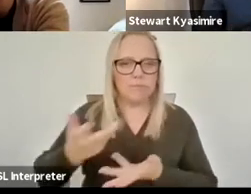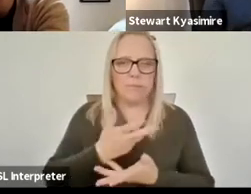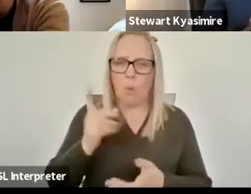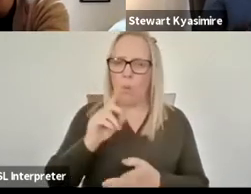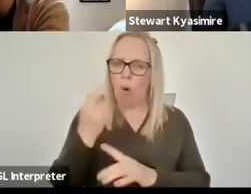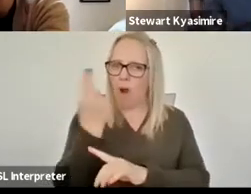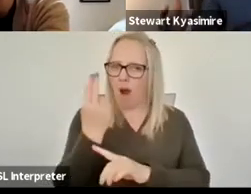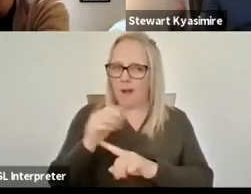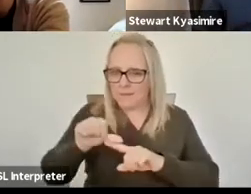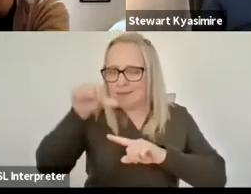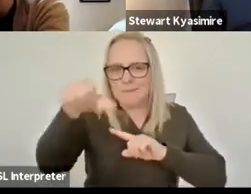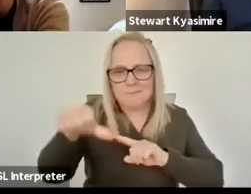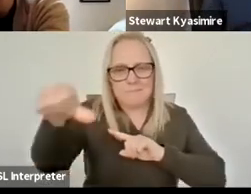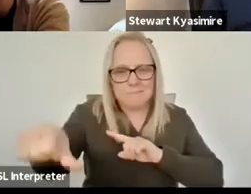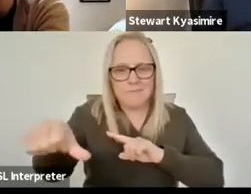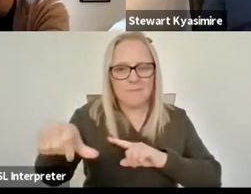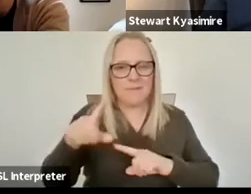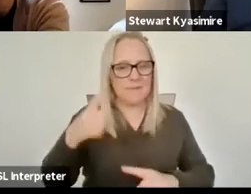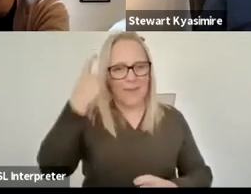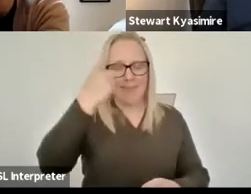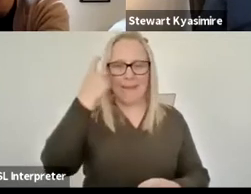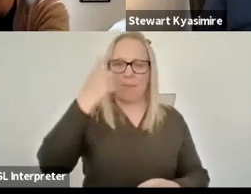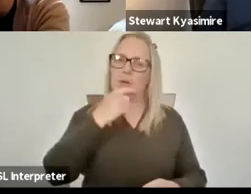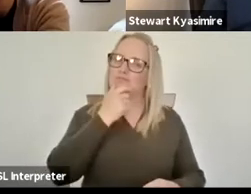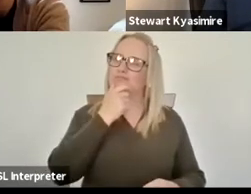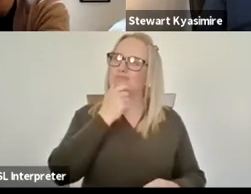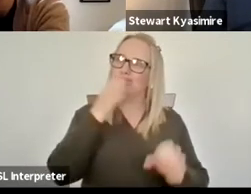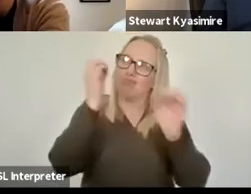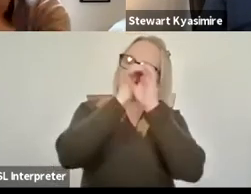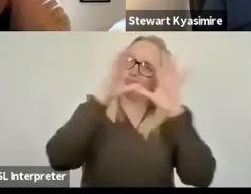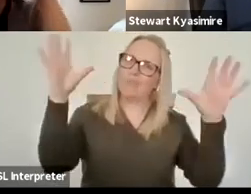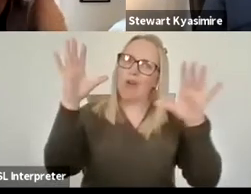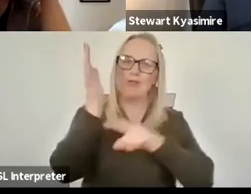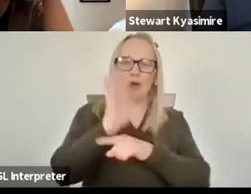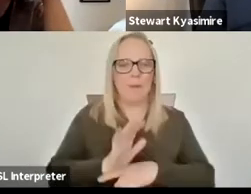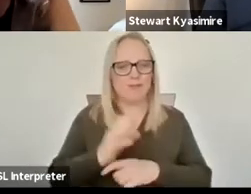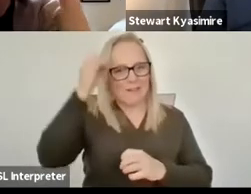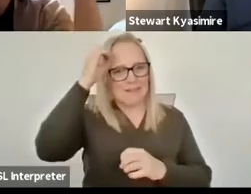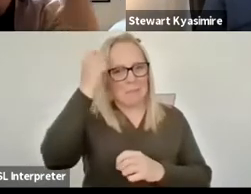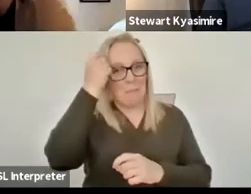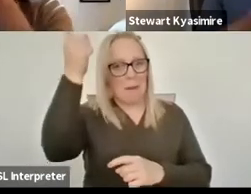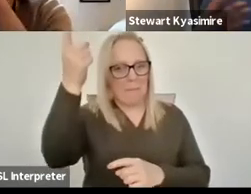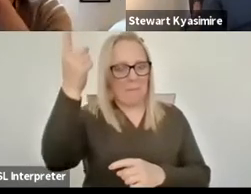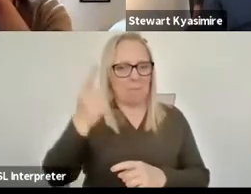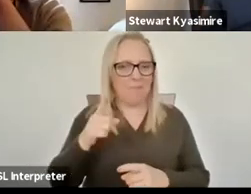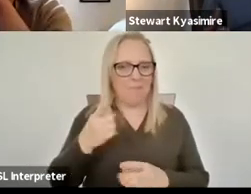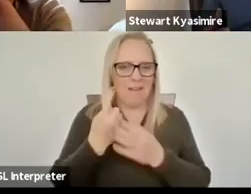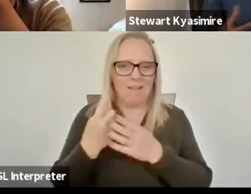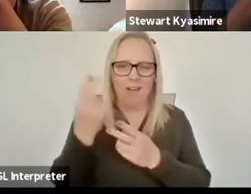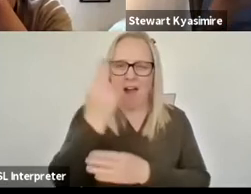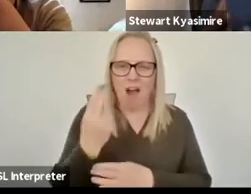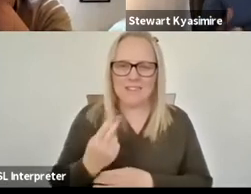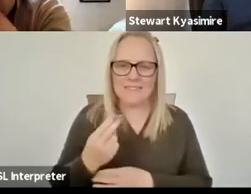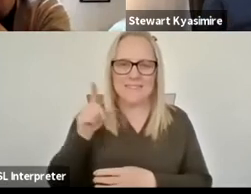it just made me think about an idea for a documentary the sense of finding those artists that that kind of didn't aren't resilient